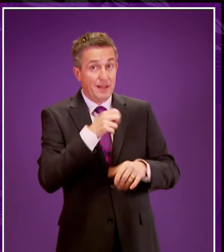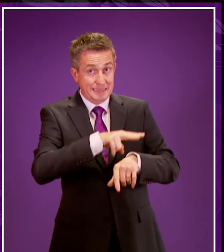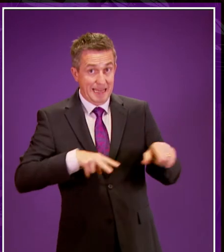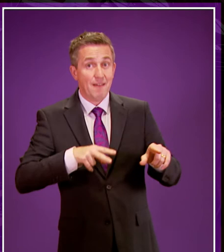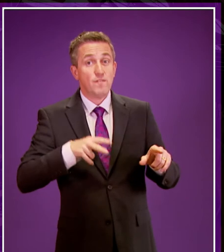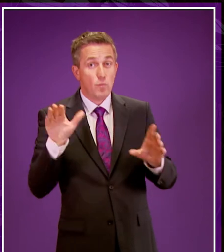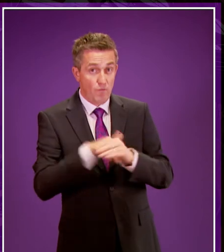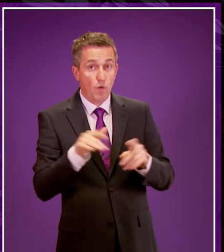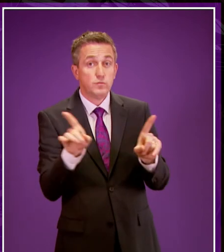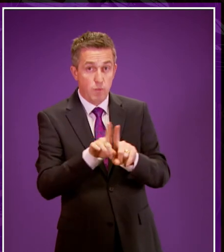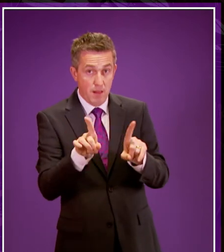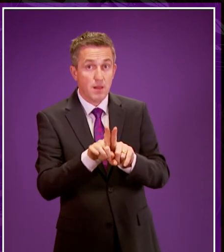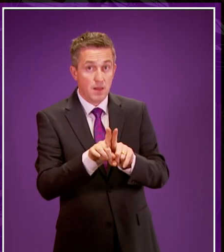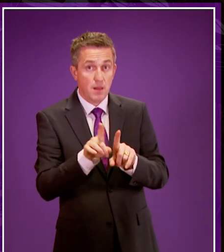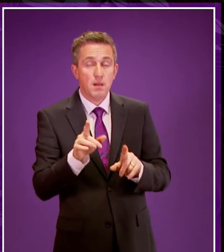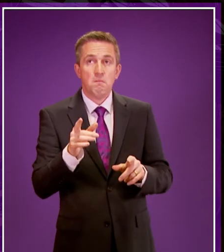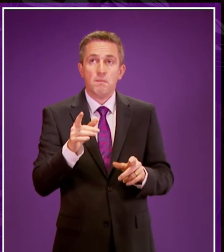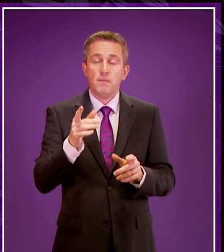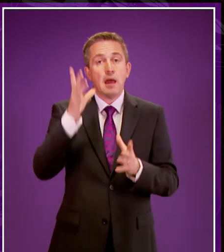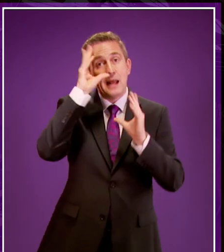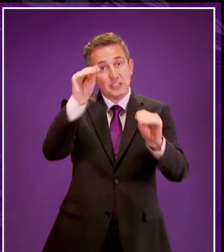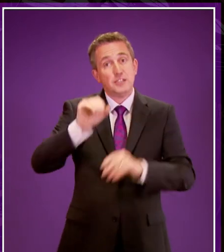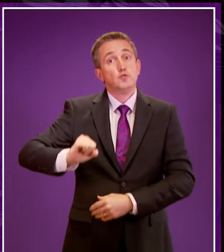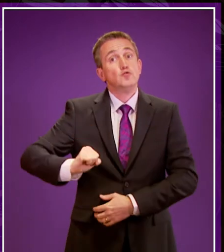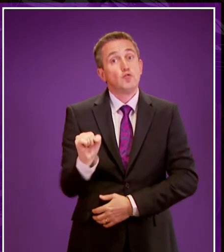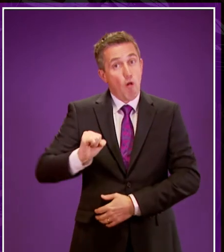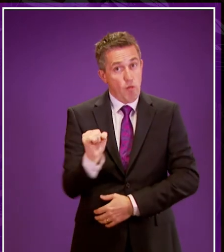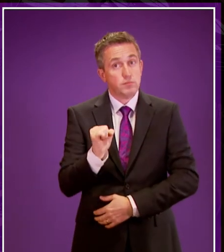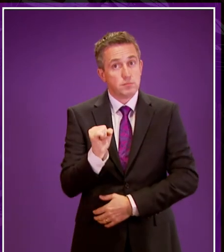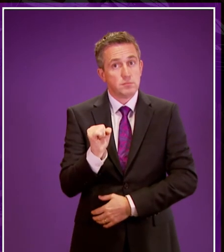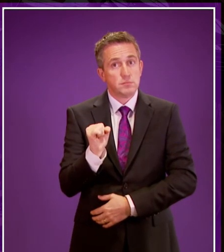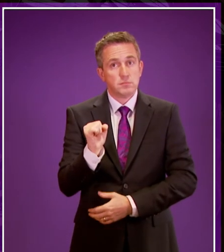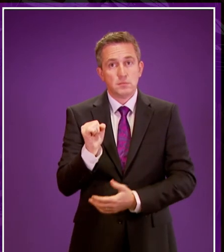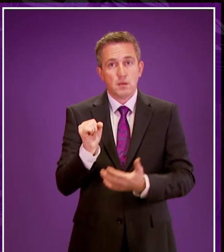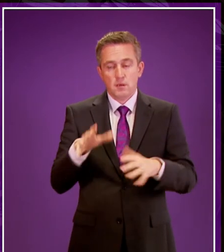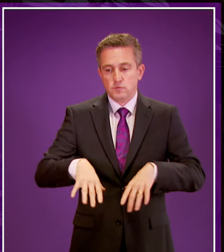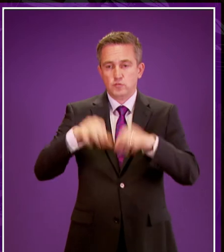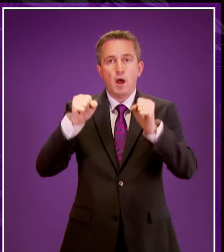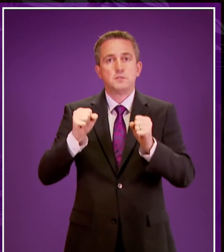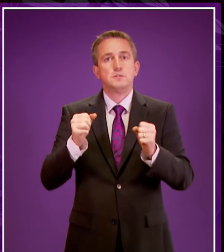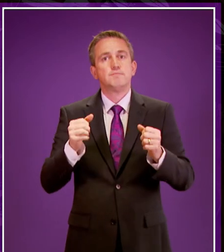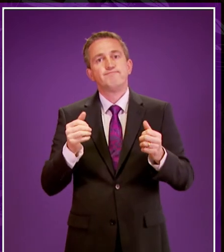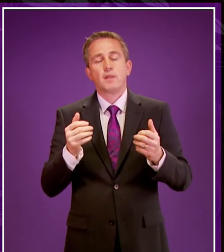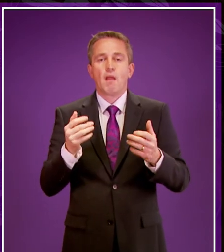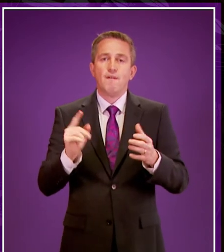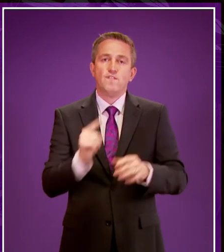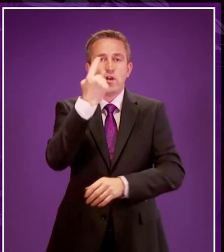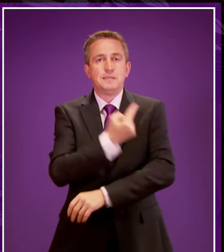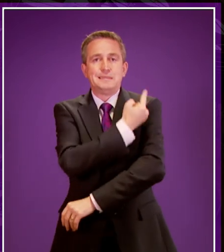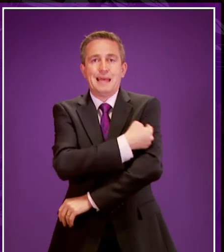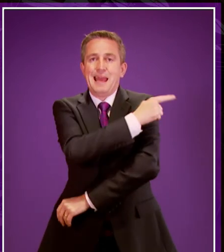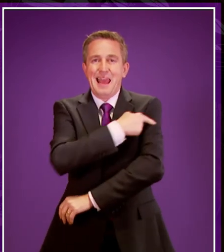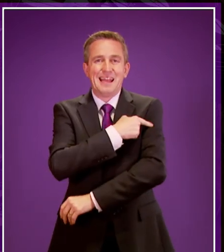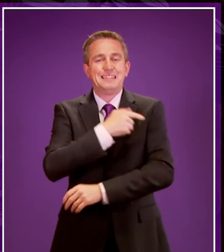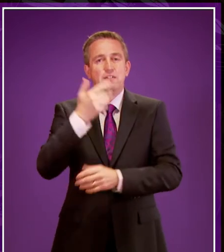involved in schools. Education Scotland is, for example, rolling out Scotland's mental health first aid training for